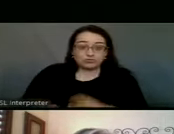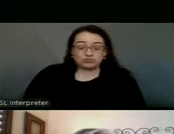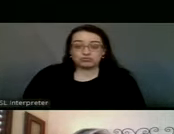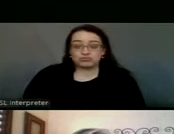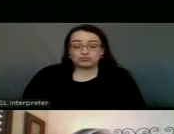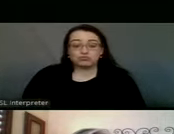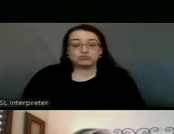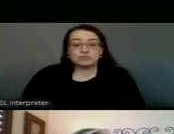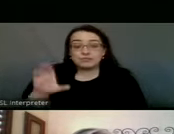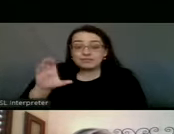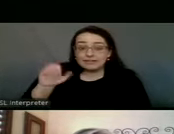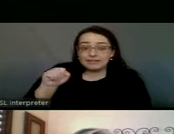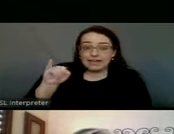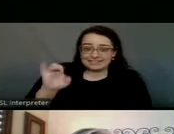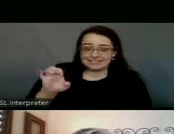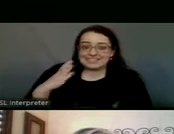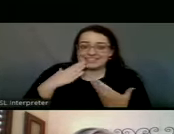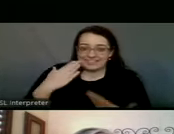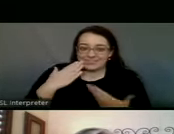Okay, Casey, thank you.